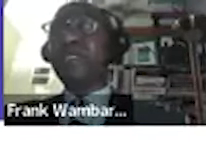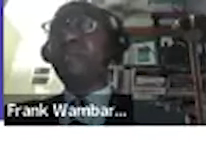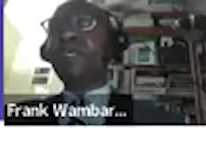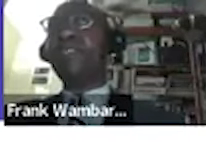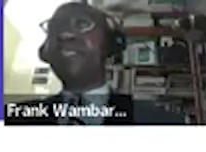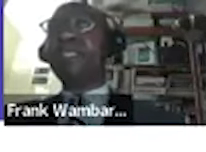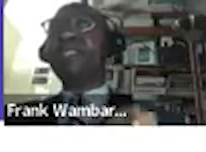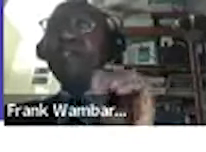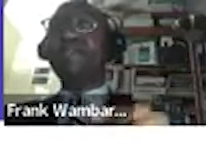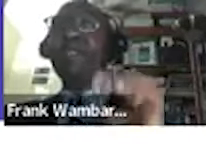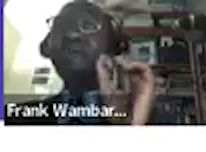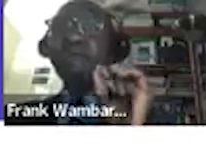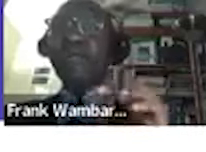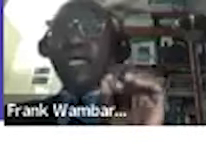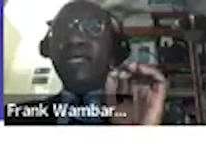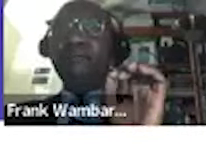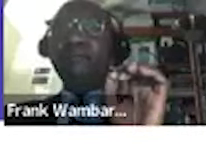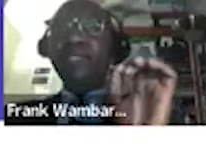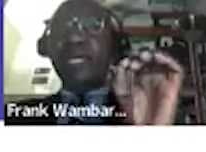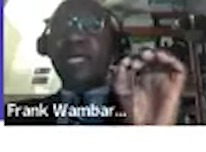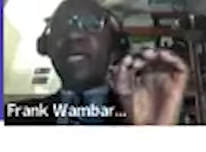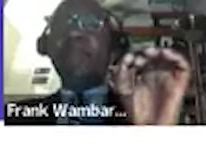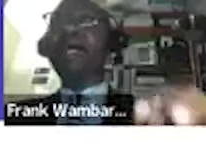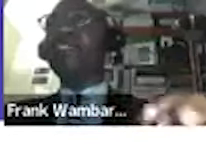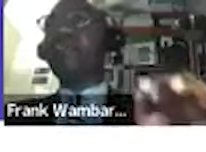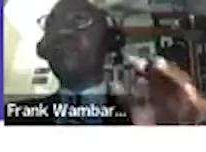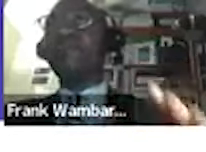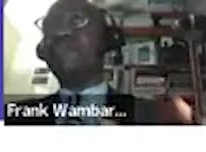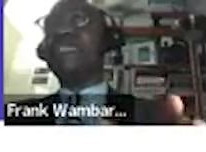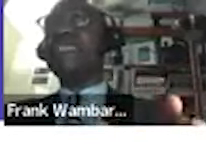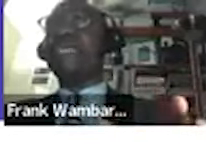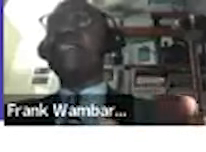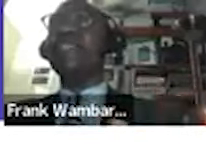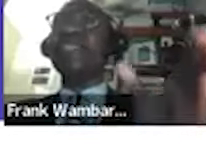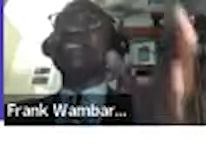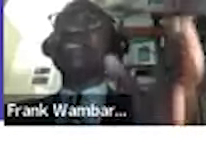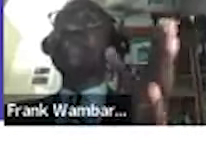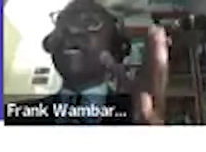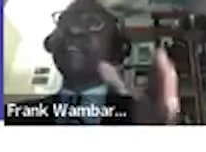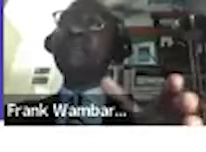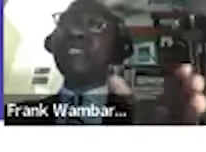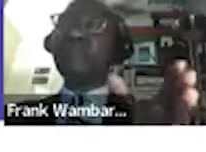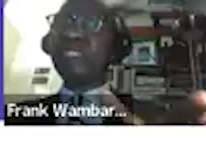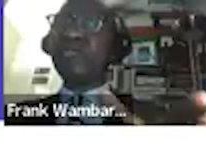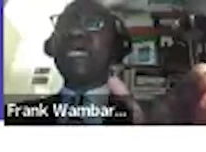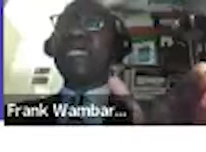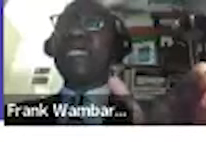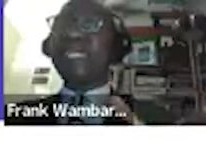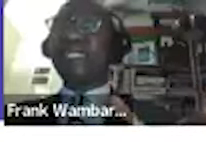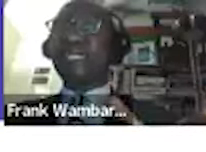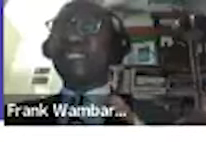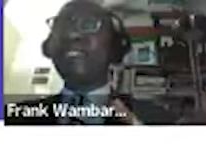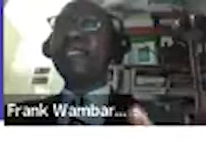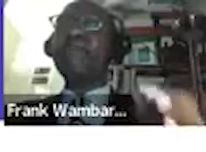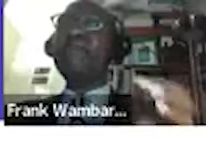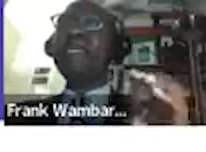postcode because each and every uh uh part of the foreign land they identify them with the postcode and the